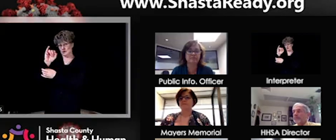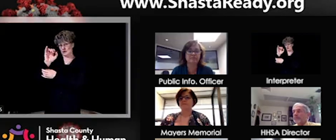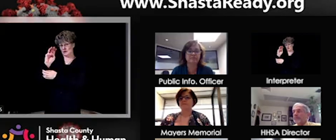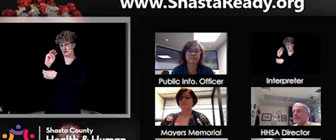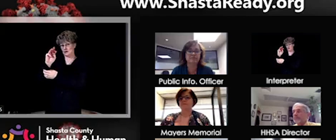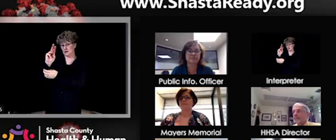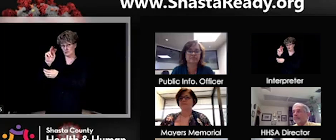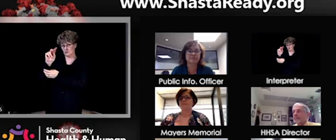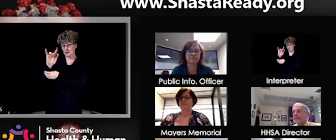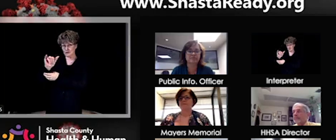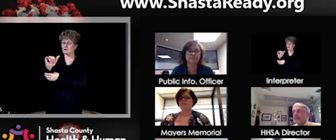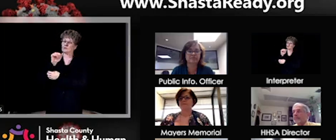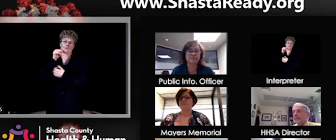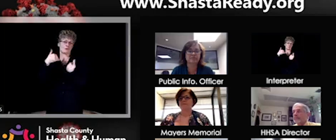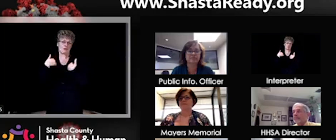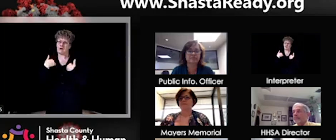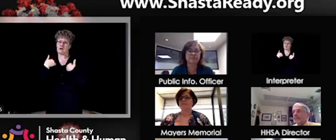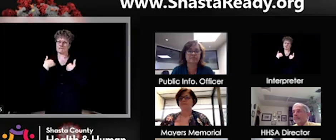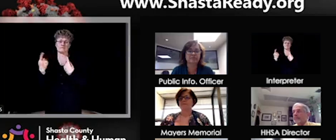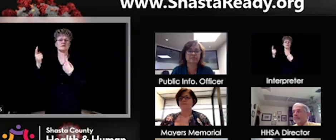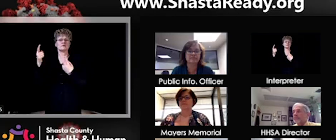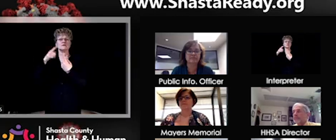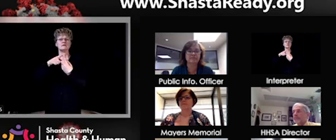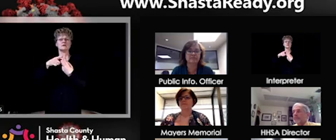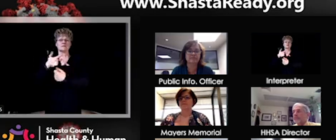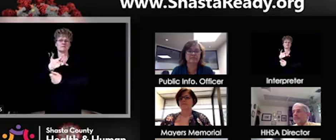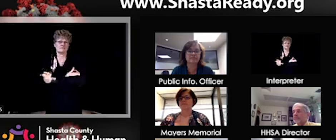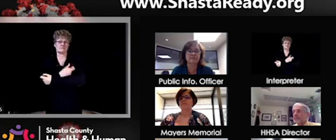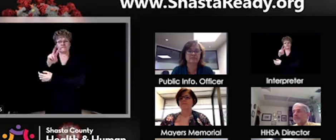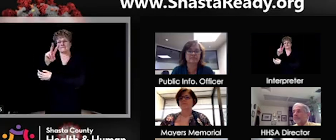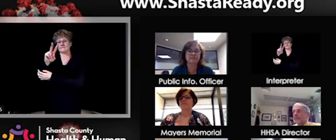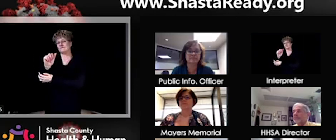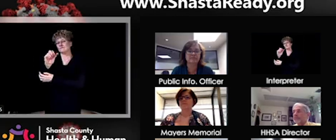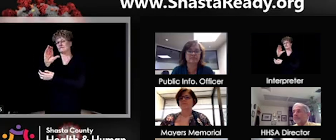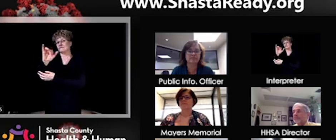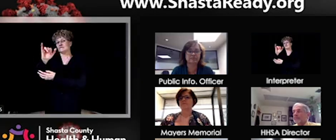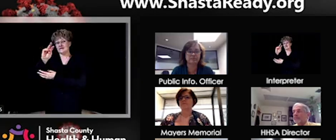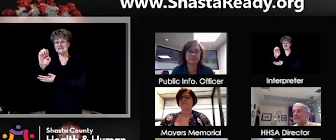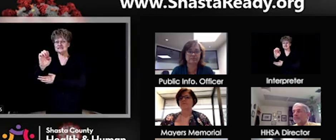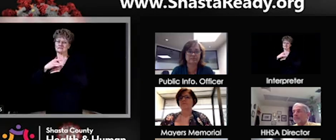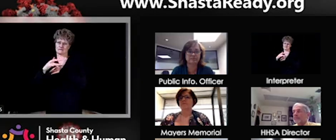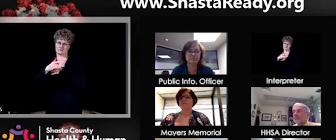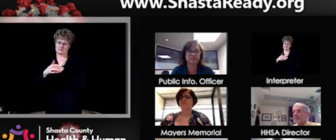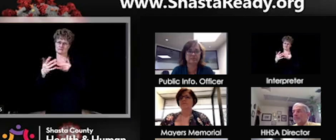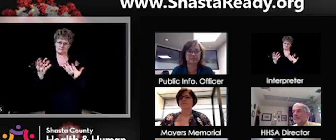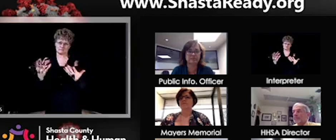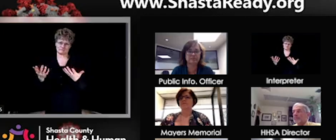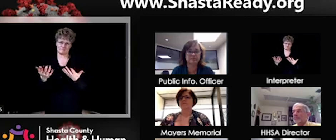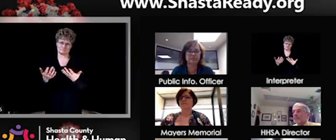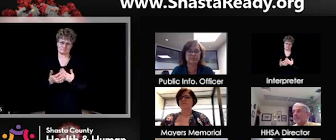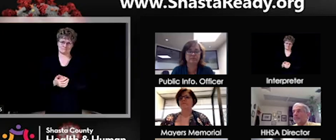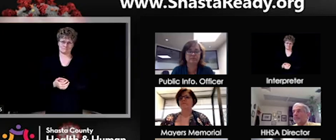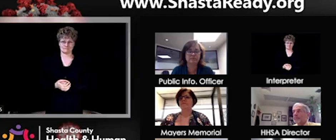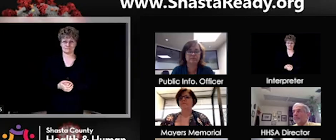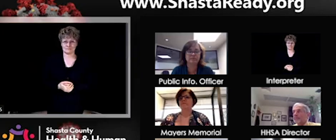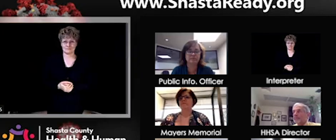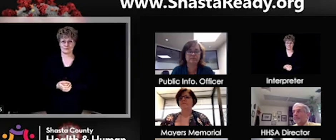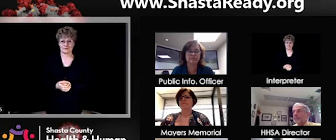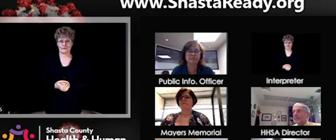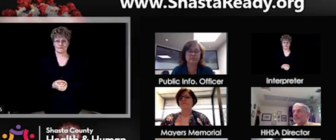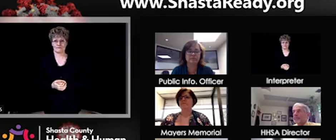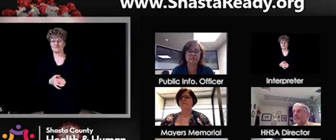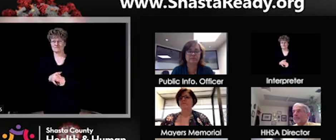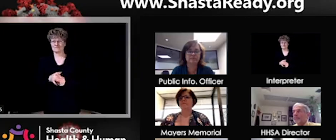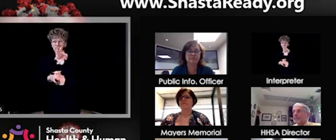the math and apply it to our county's population, um, using that statistic that 80% have more mild symptoms and